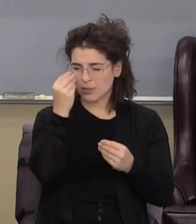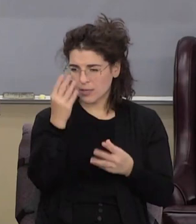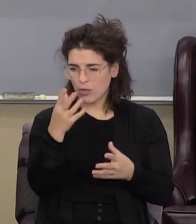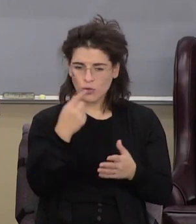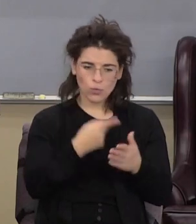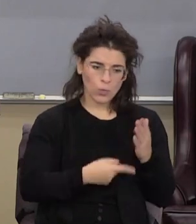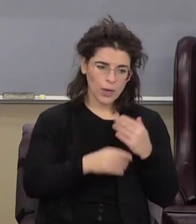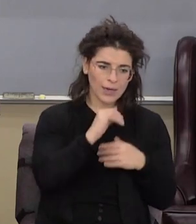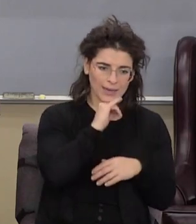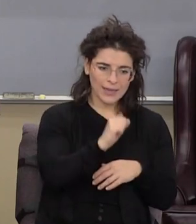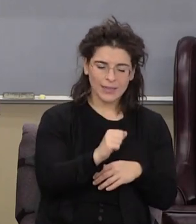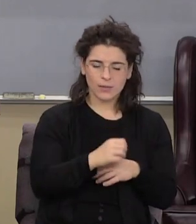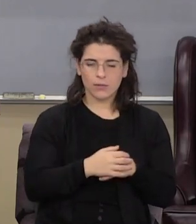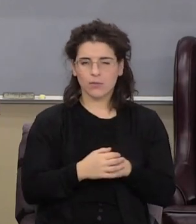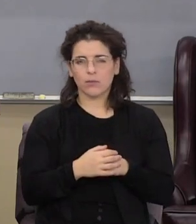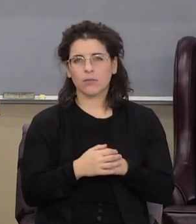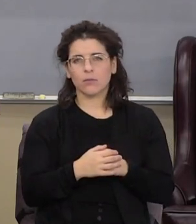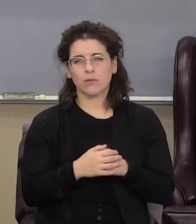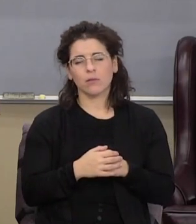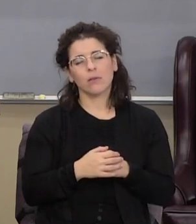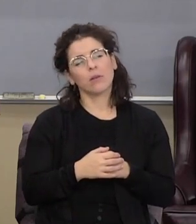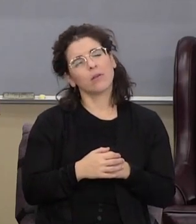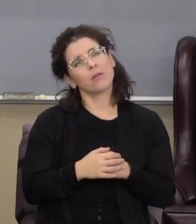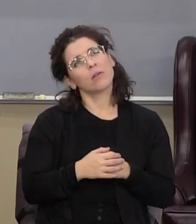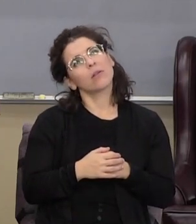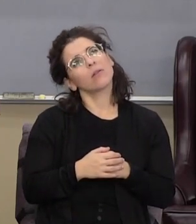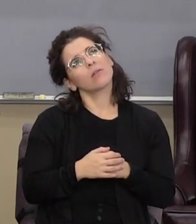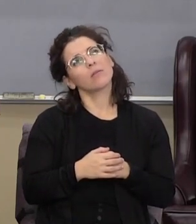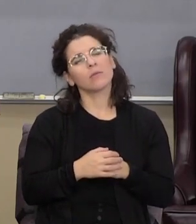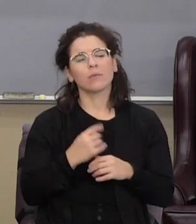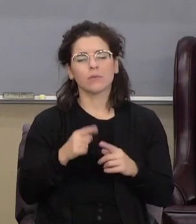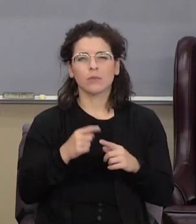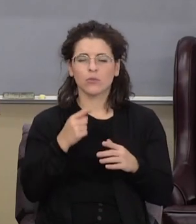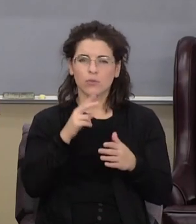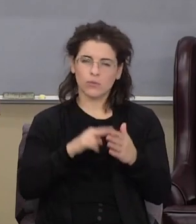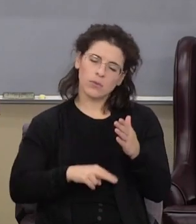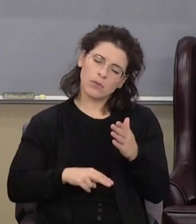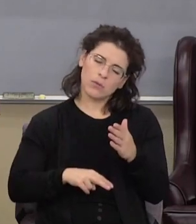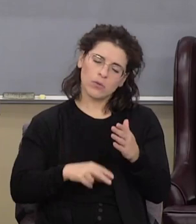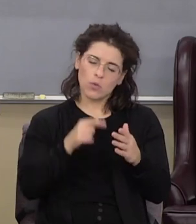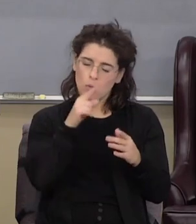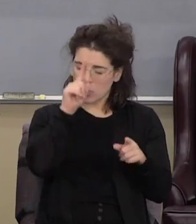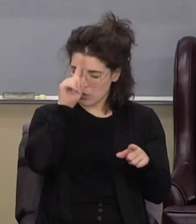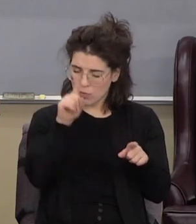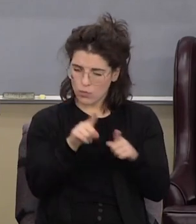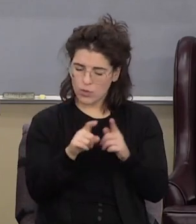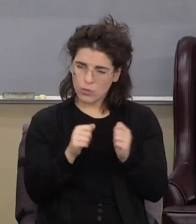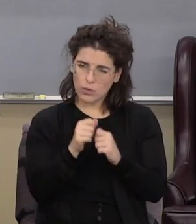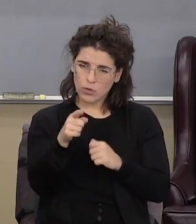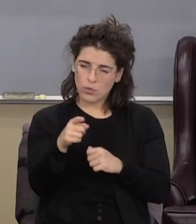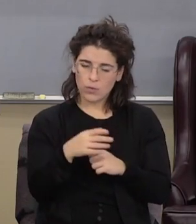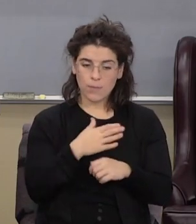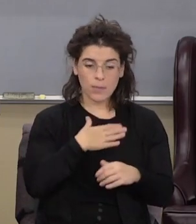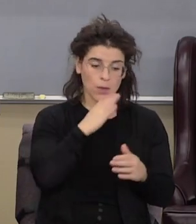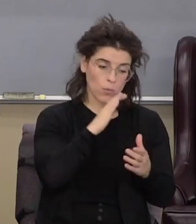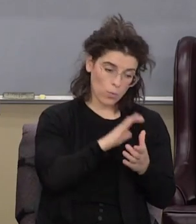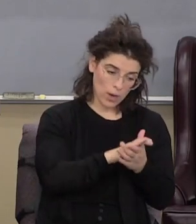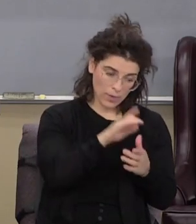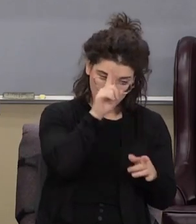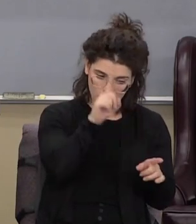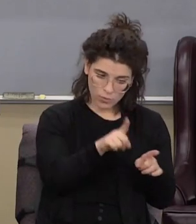is. Well, when you read those things, you say, then it's, well, agrees with you? Well, my wife.